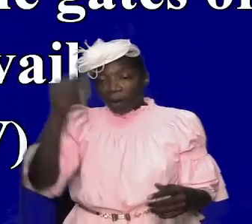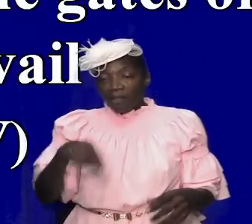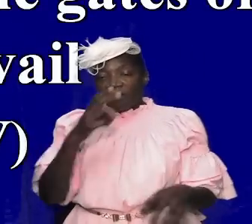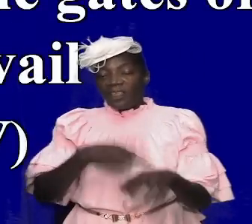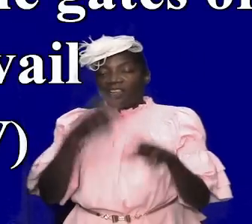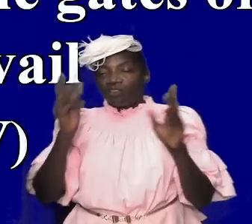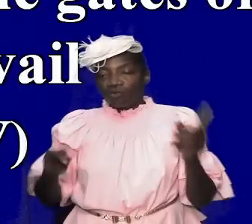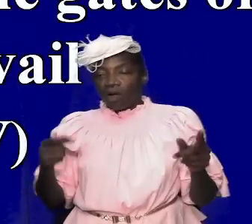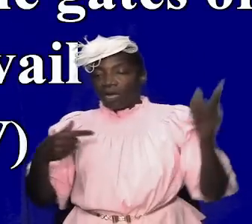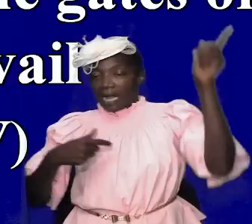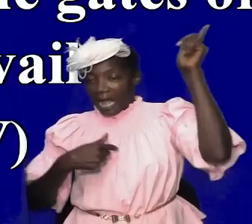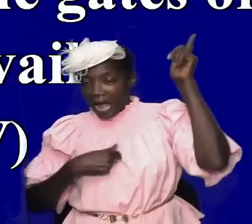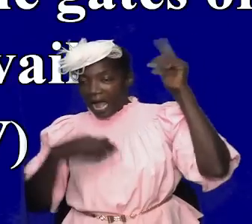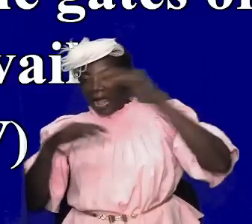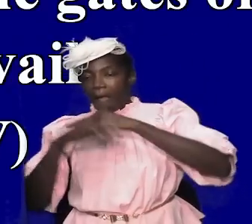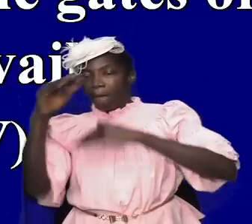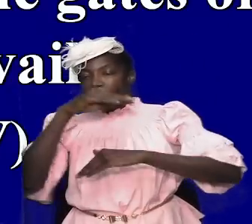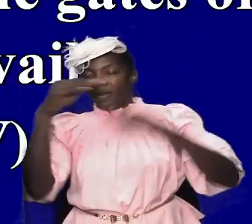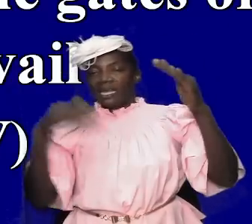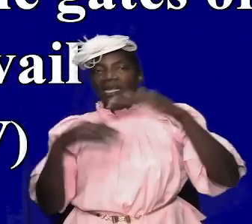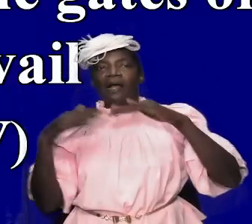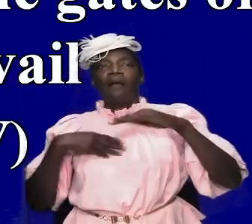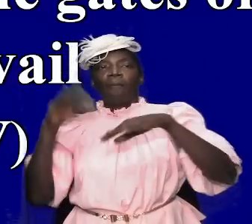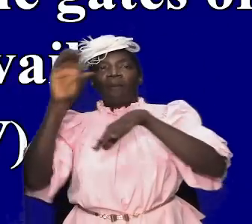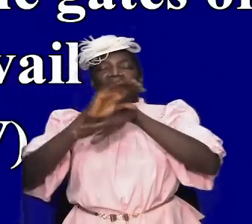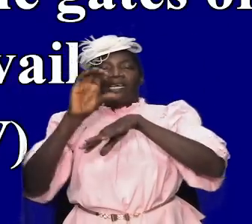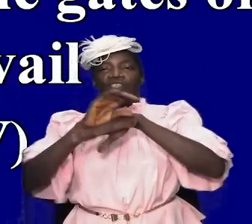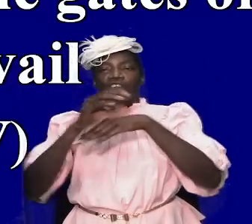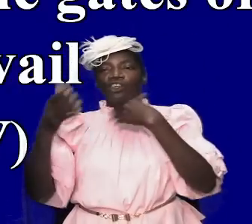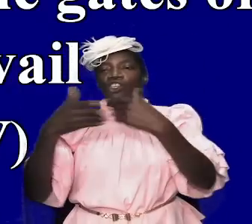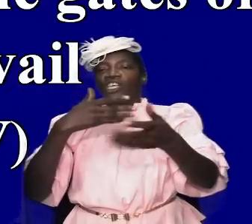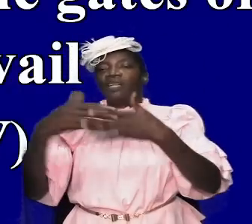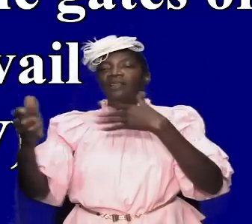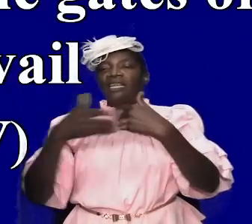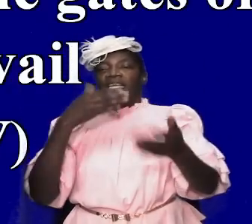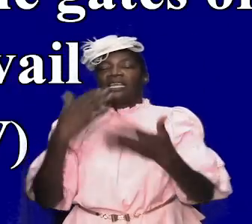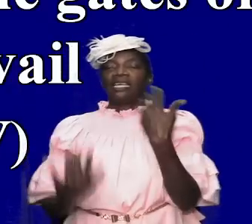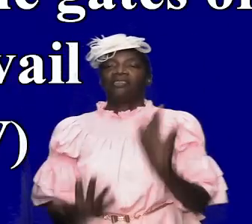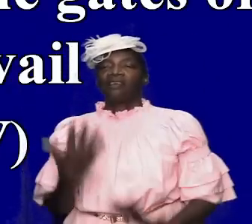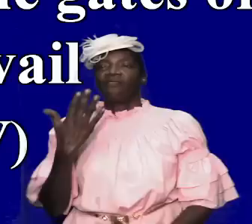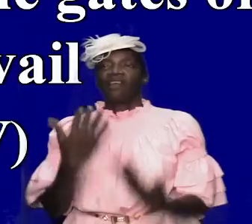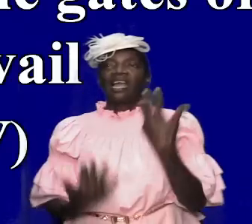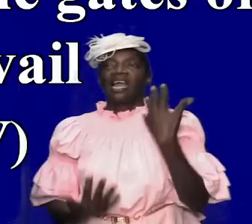rock i will build my church and the gates of hell